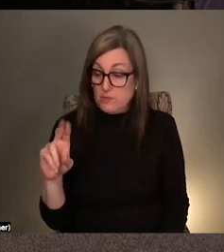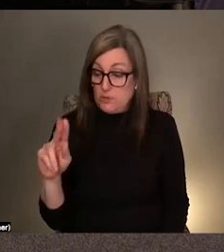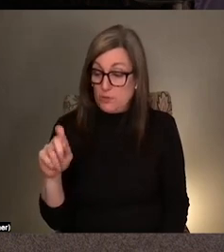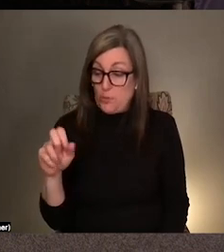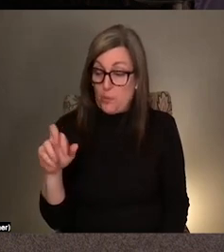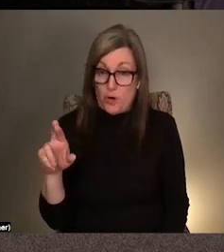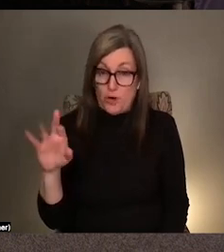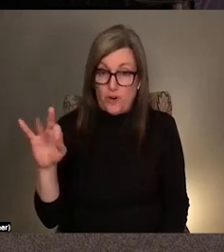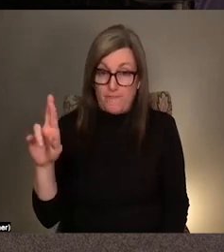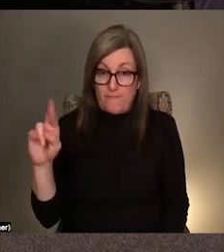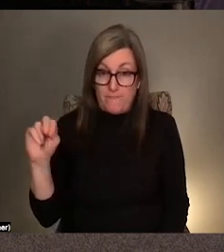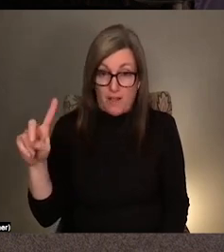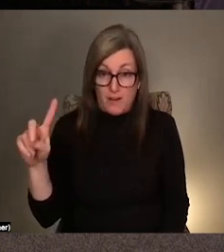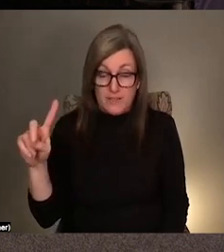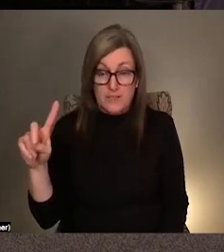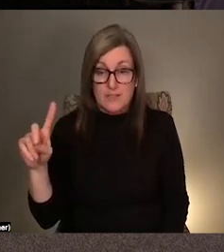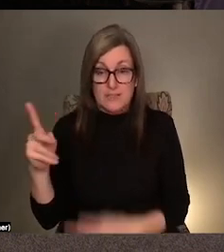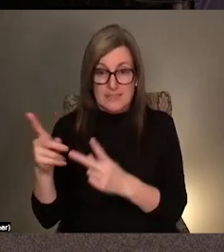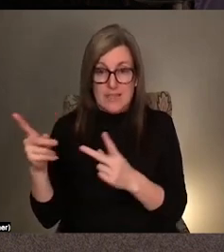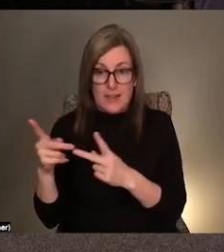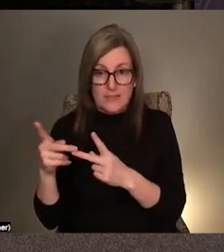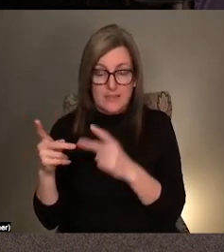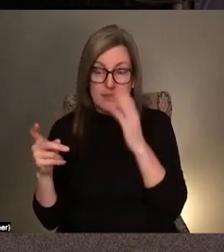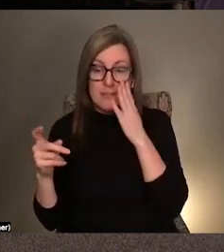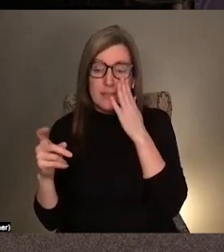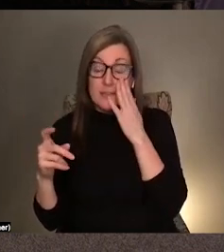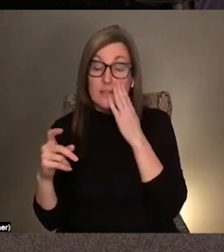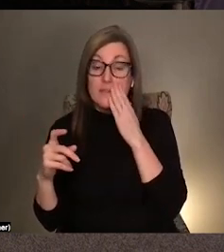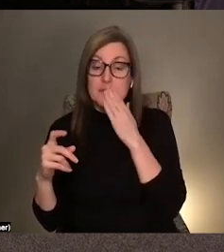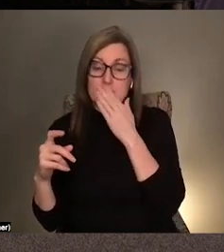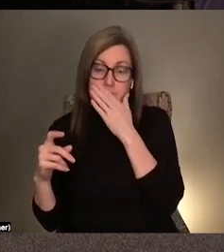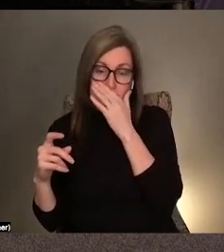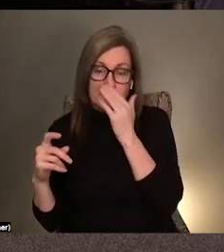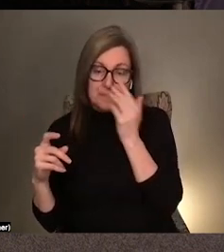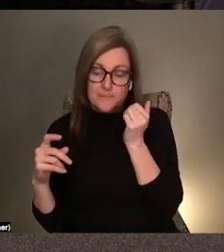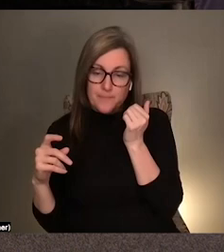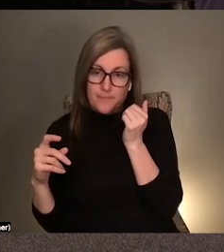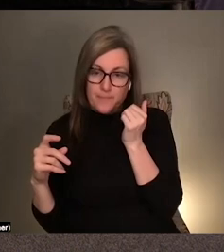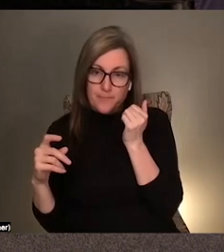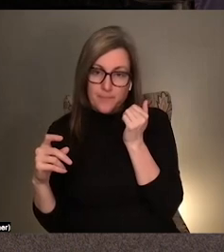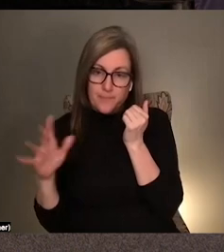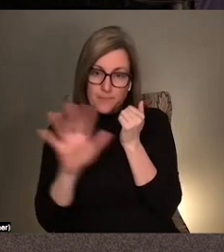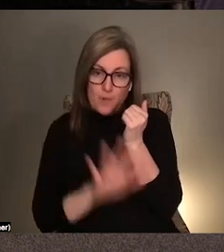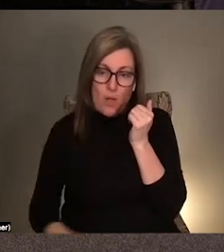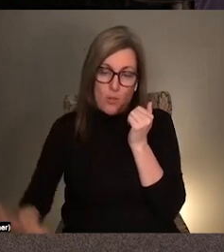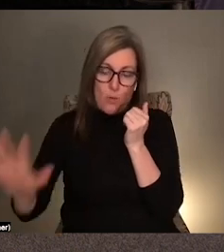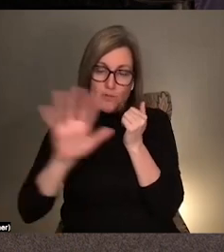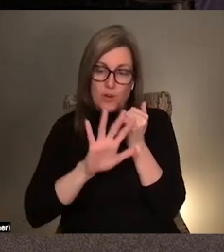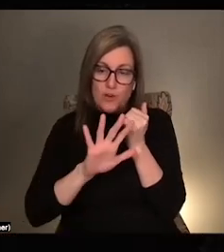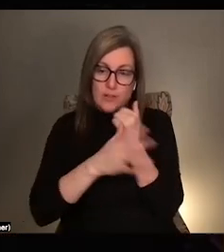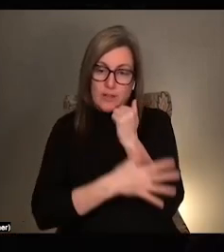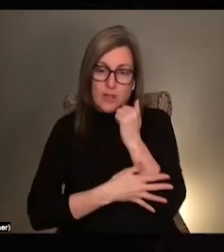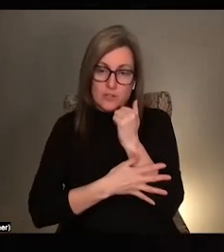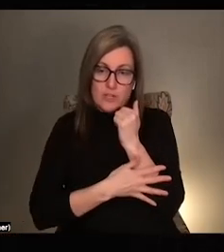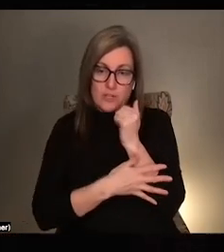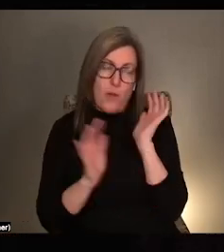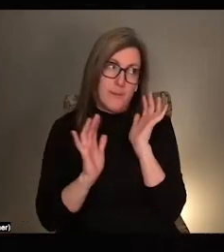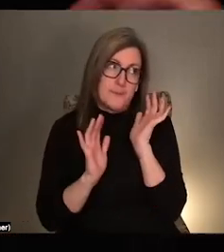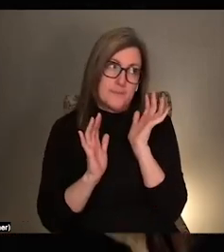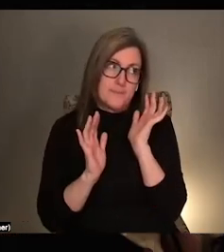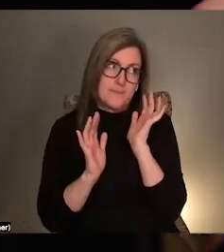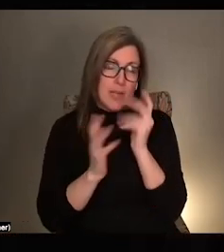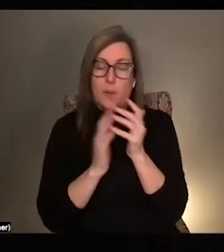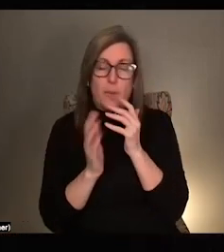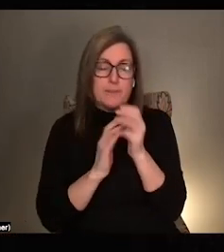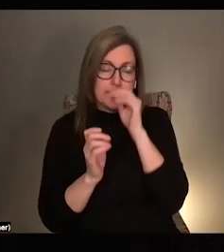and there are, you know, across this country kind of, I mean, I hate to say like, anyway. Yeah. Anyway,